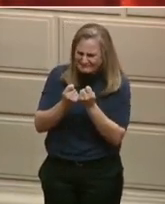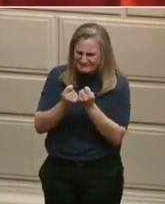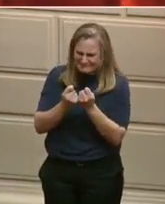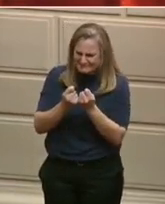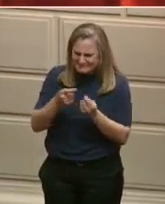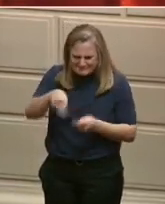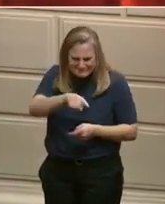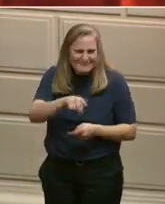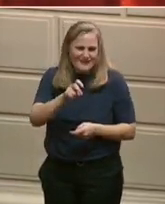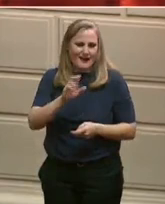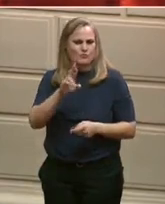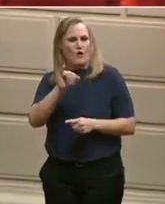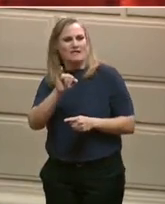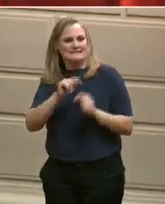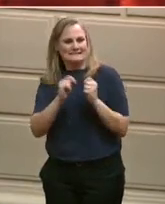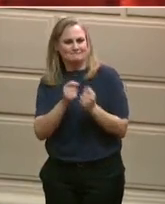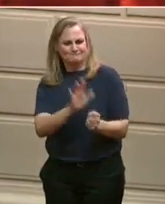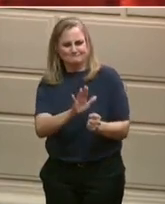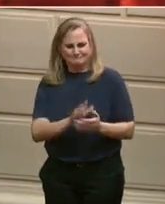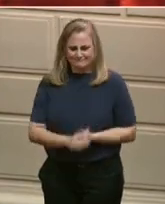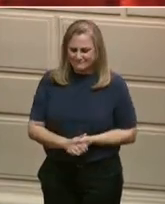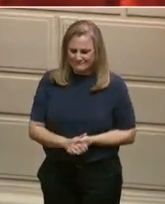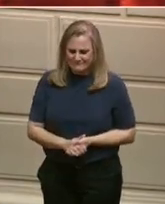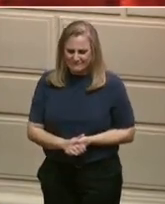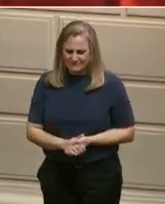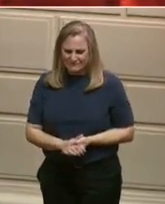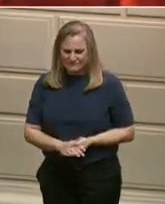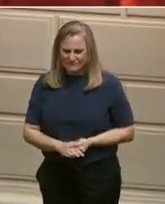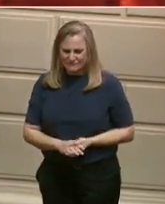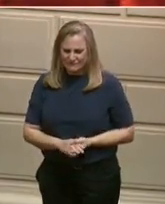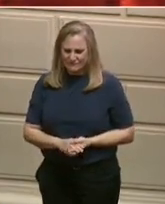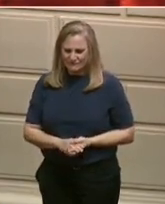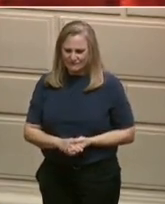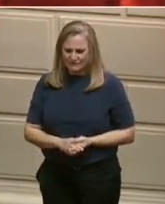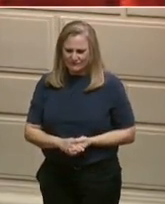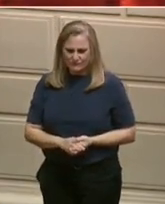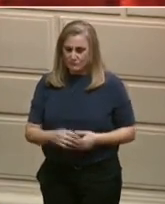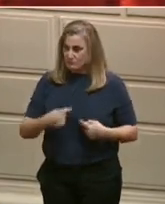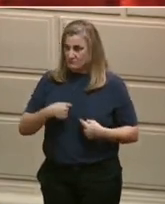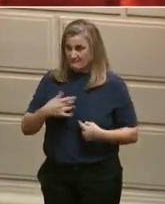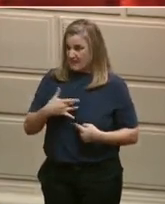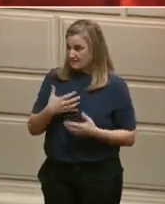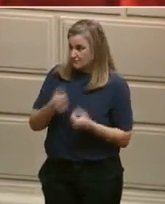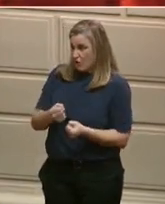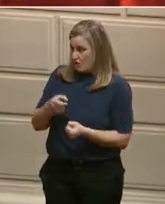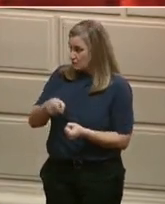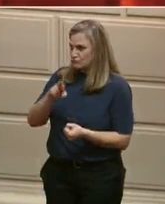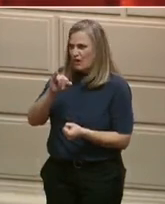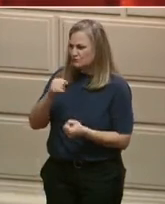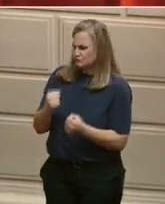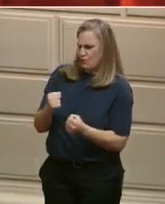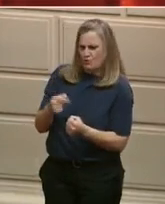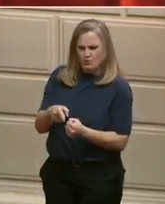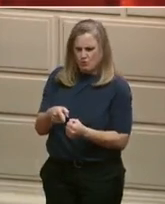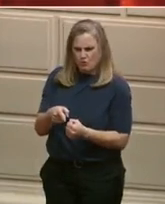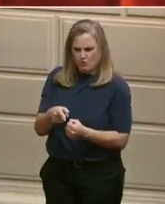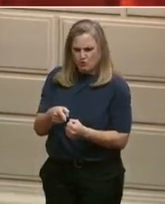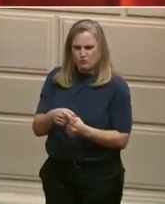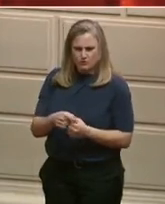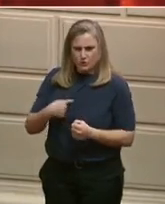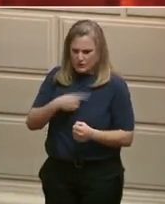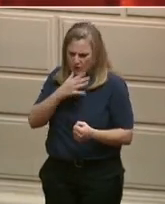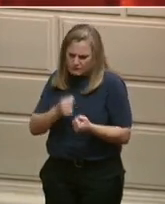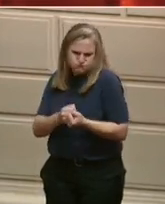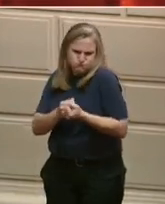the state of our state is strong and getting stronger every single day because of the team